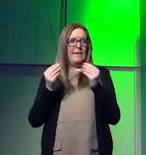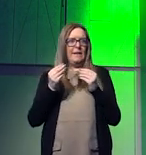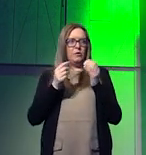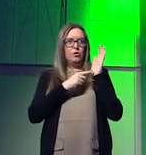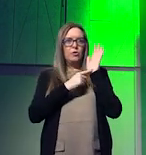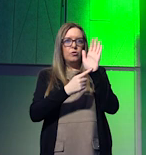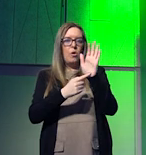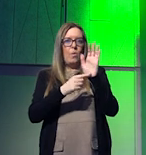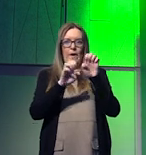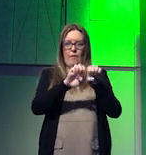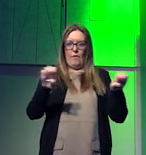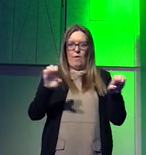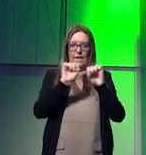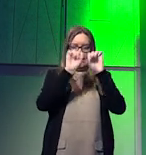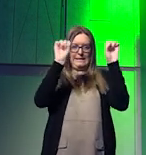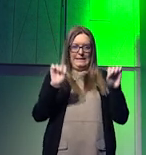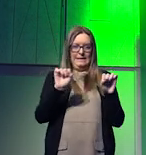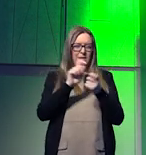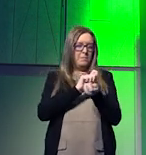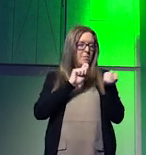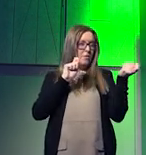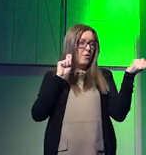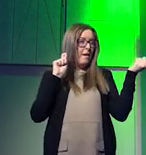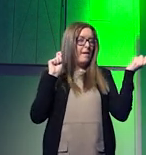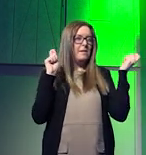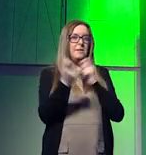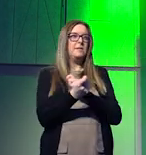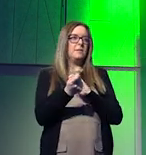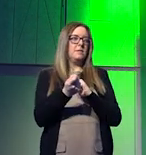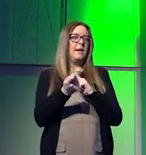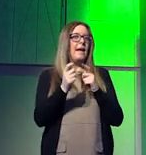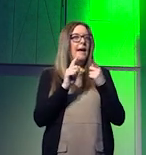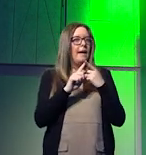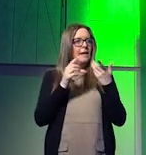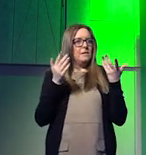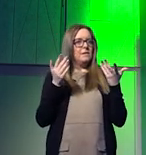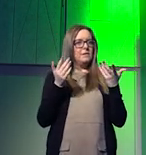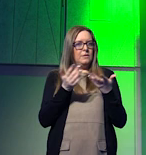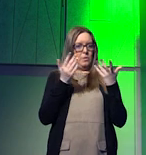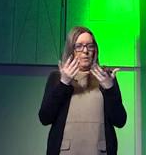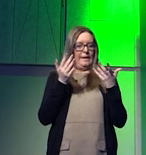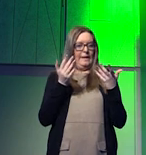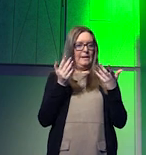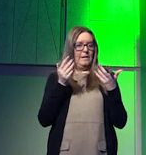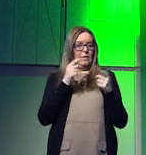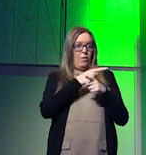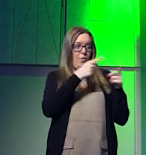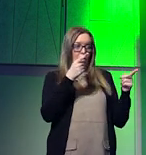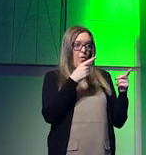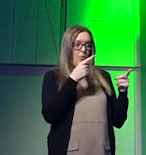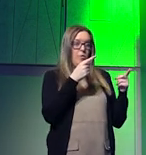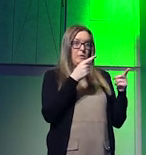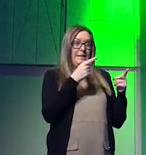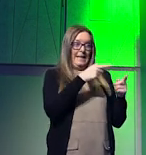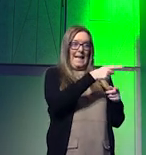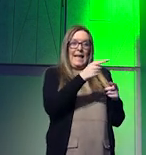which is gradually changing in its composition and where the climate niches which enable the life